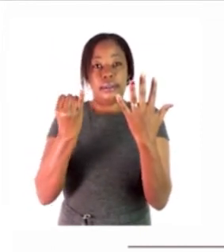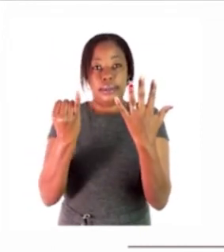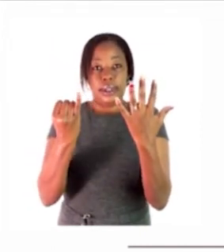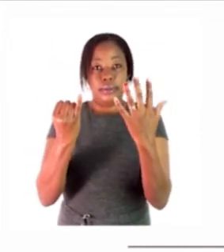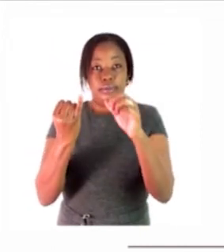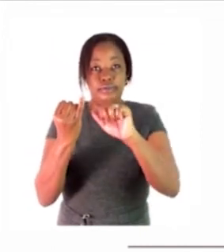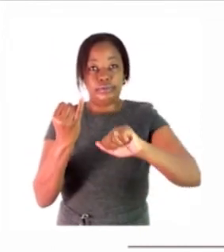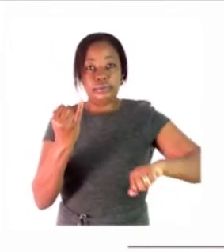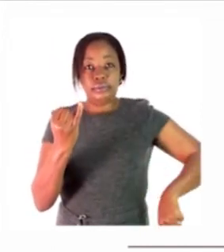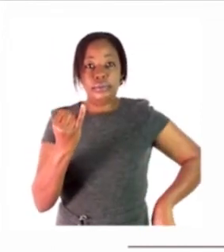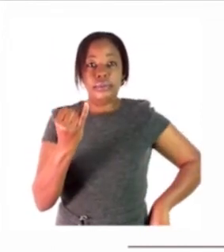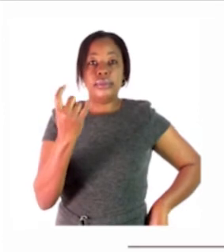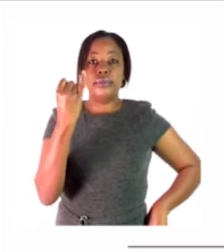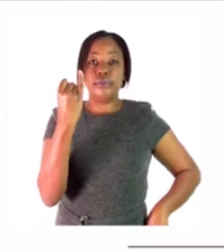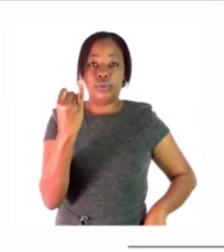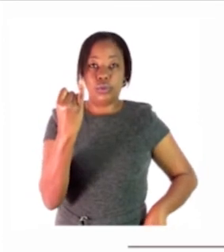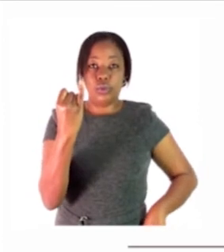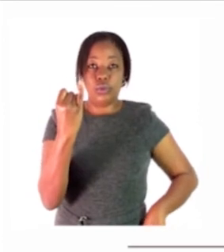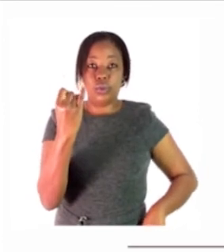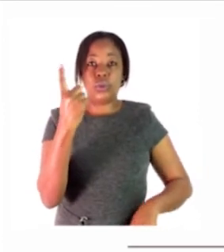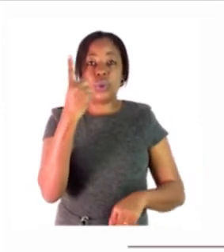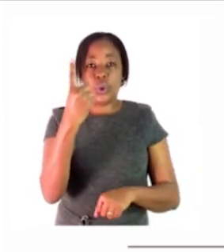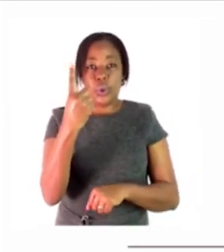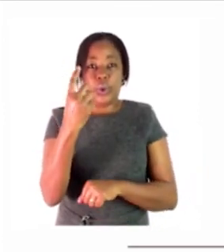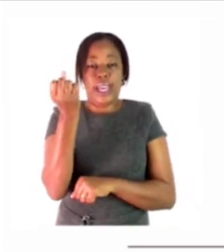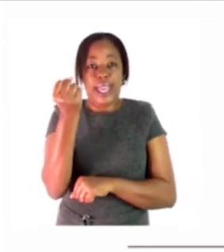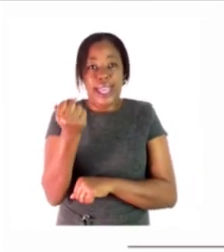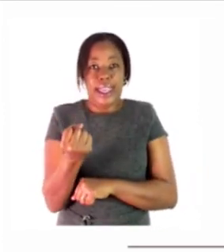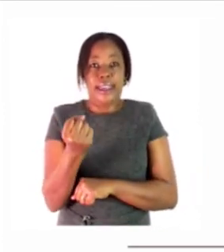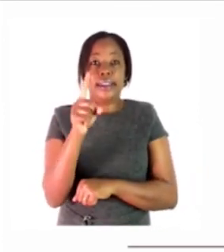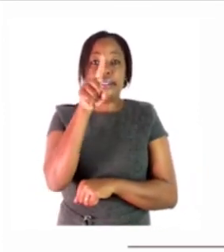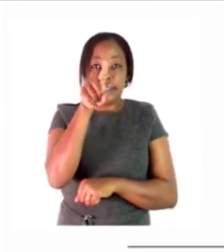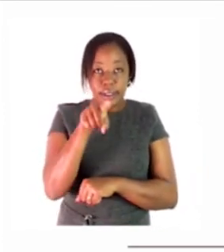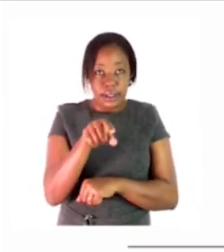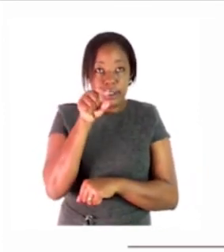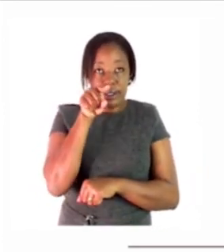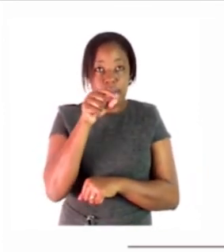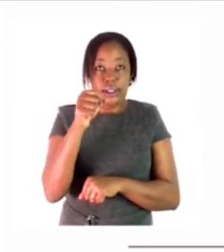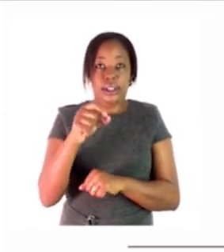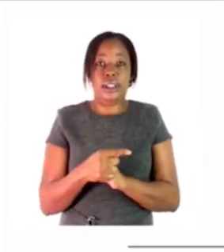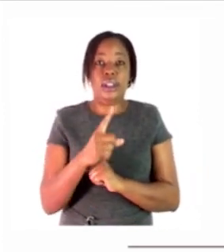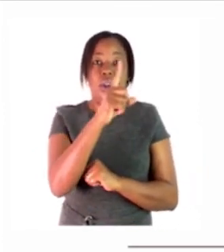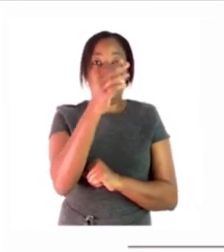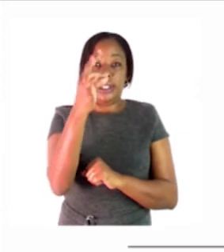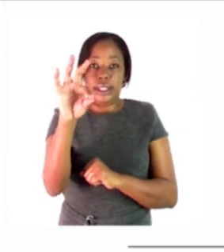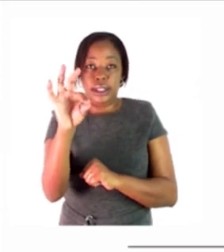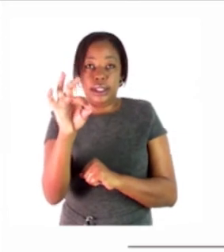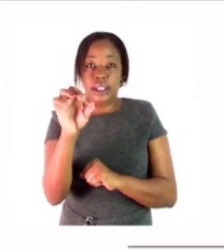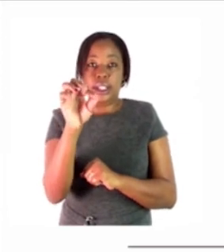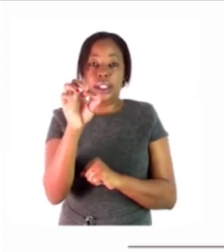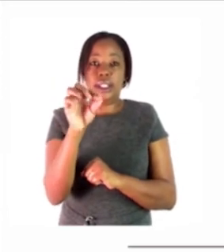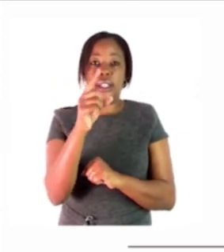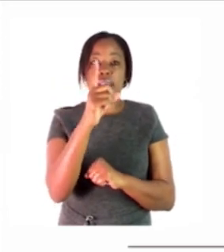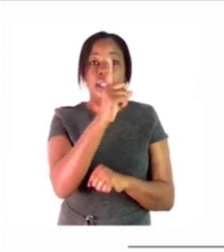the second one 19 minus 11 meaning 19 take away 11 you are going to count a